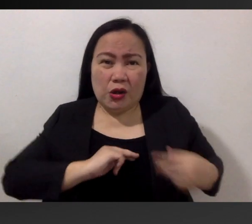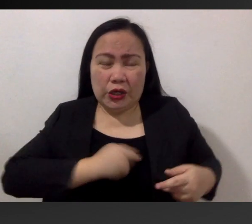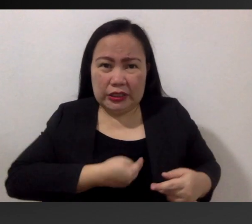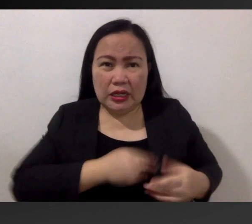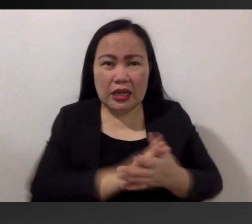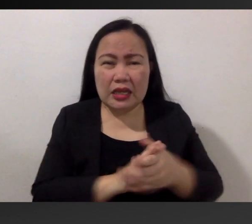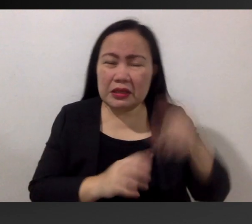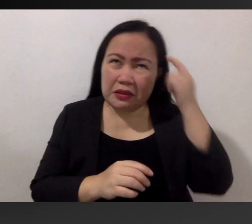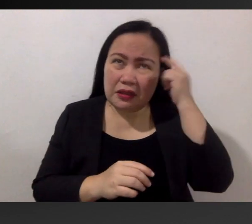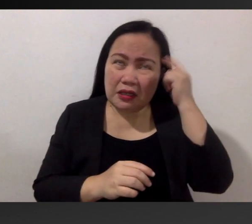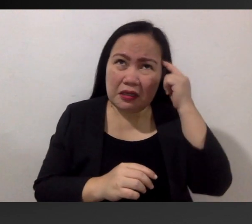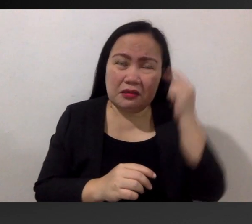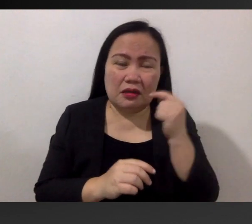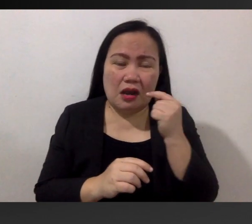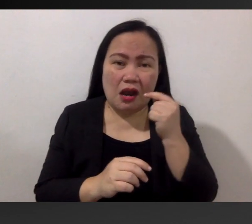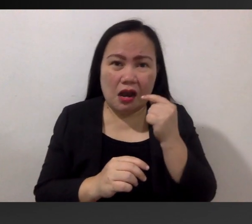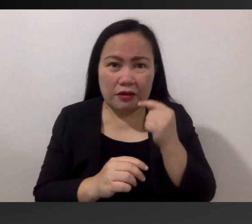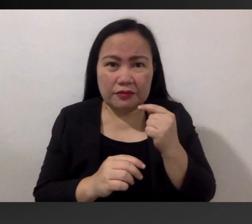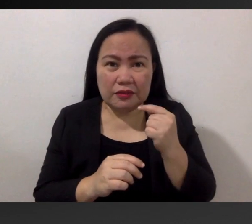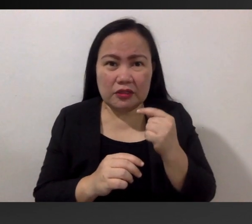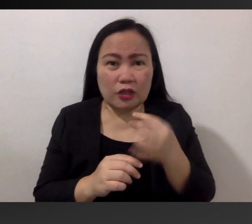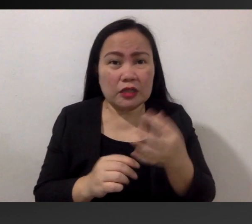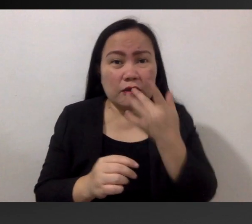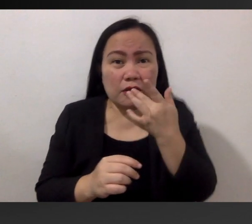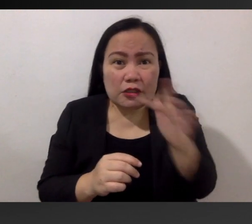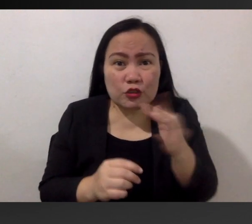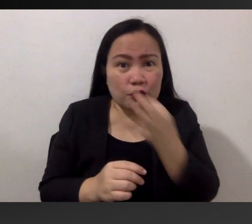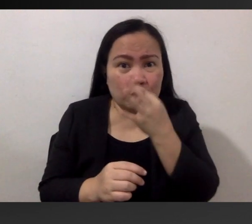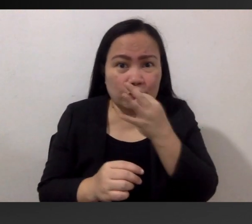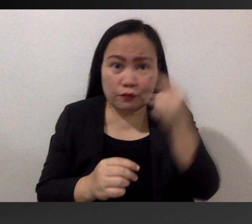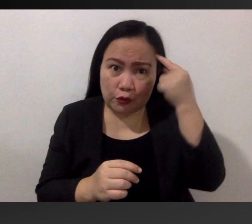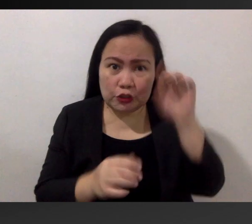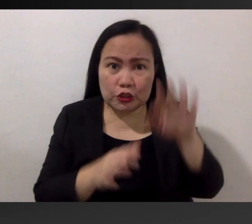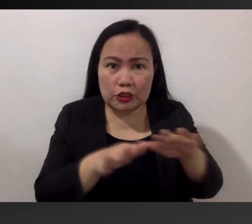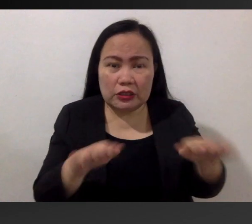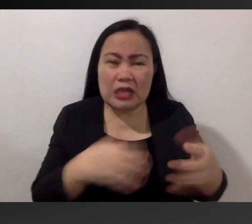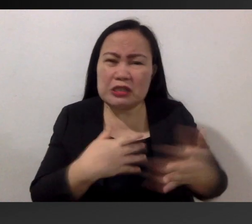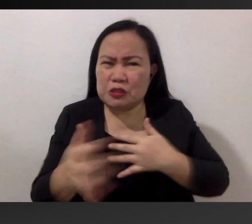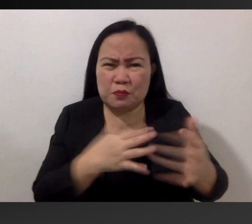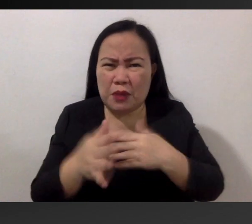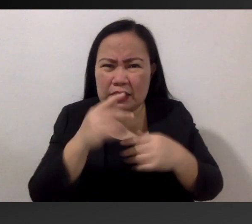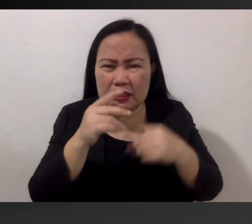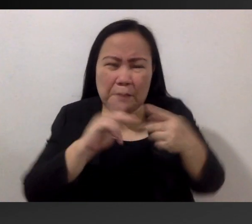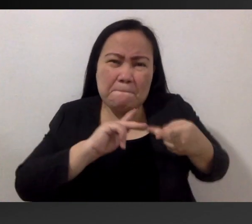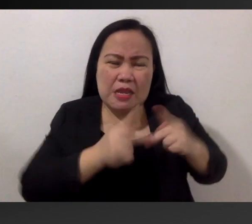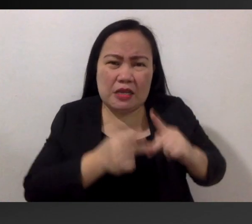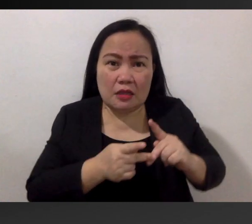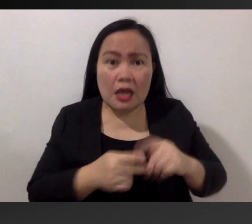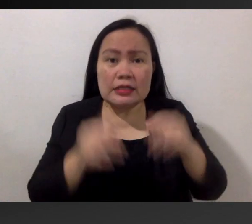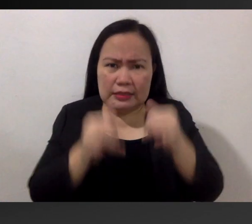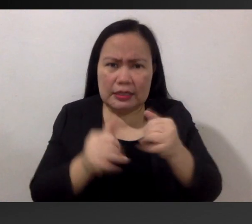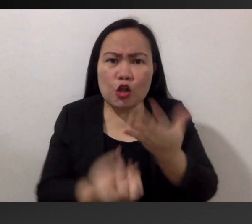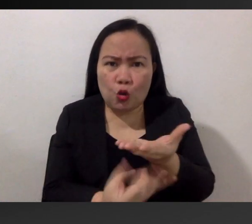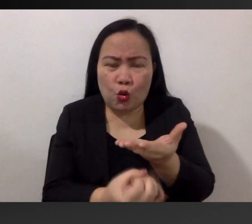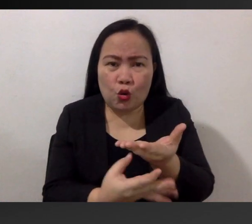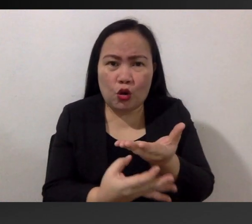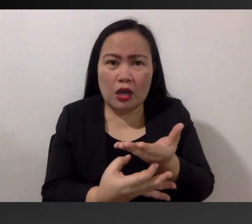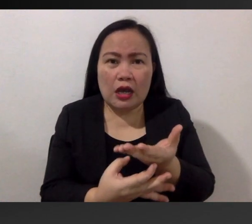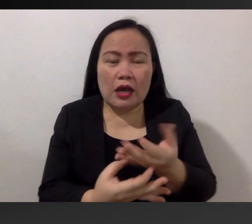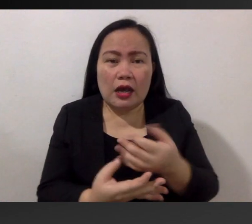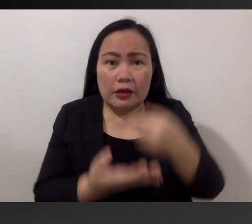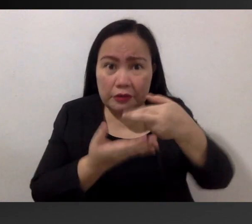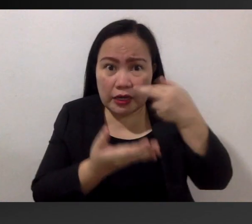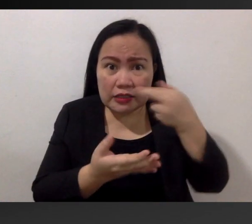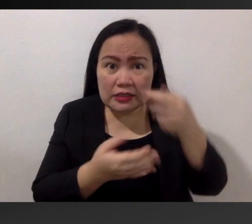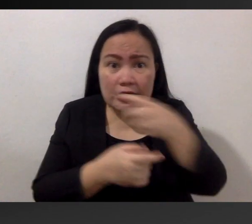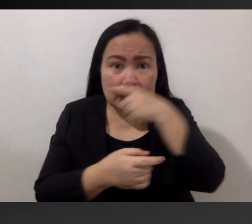children. Despite the pain, Sisa cooked rice and grilled dry food for